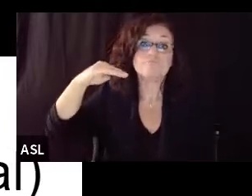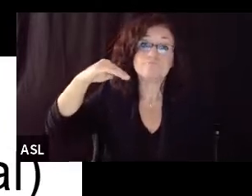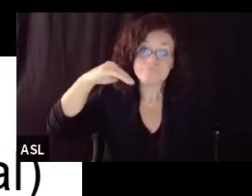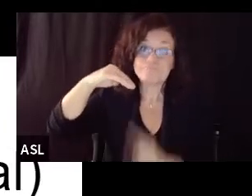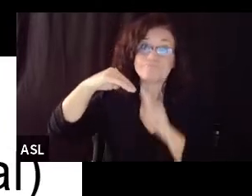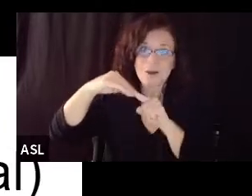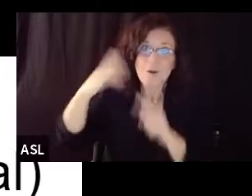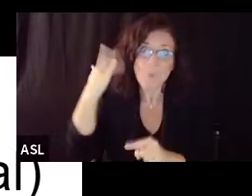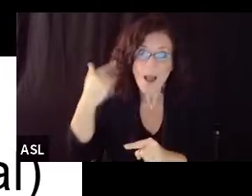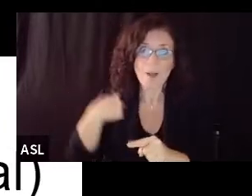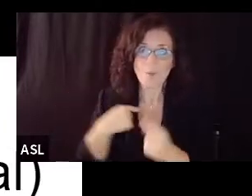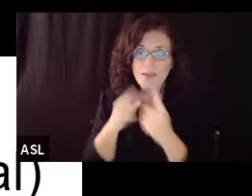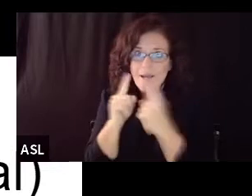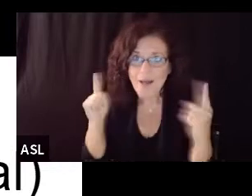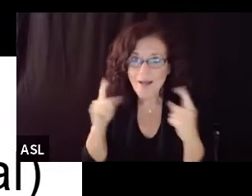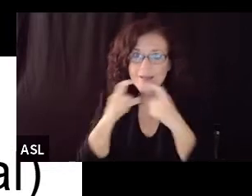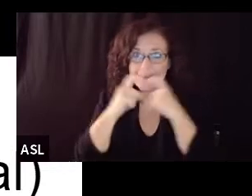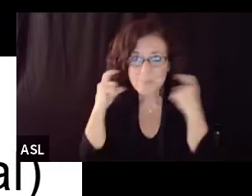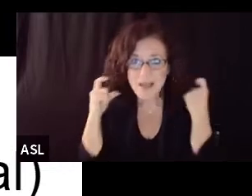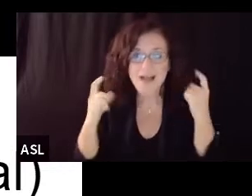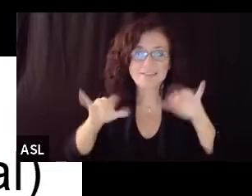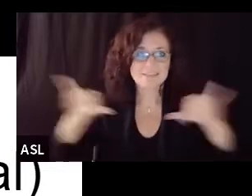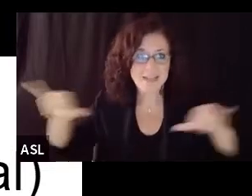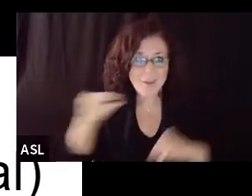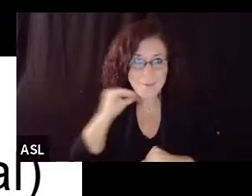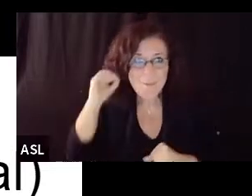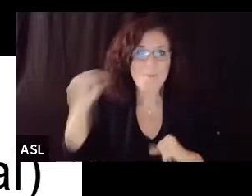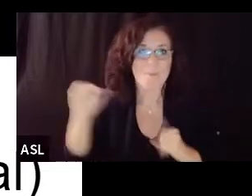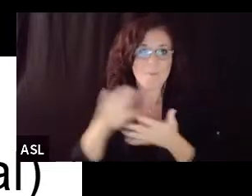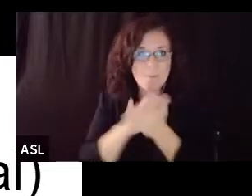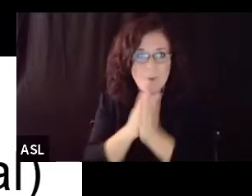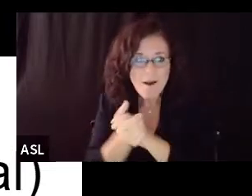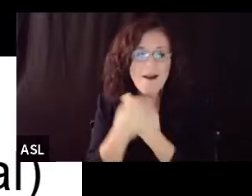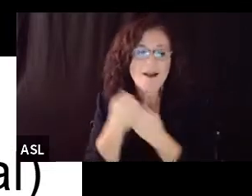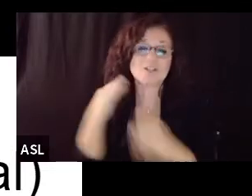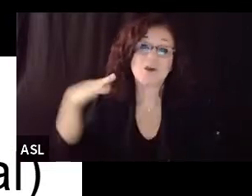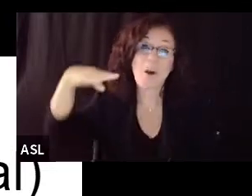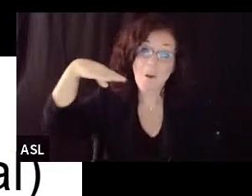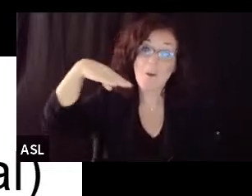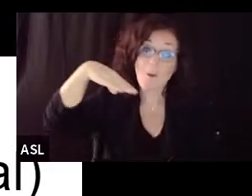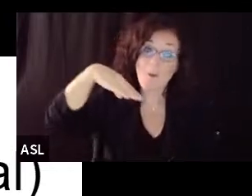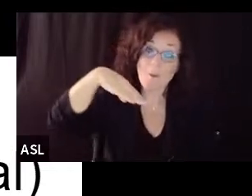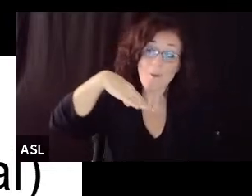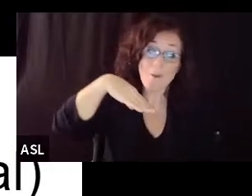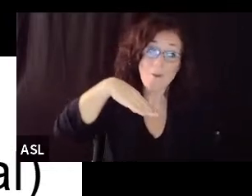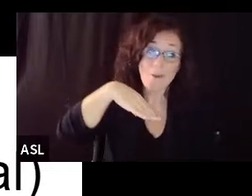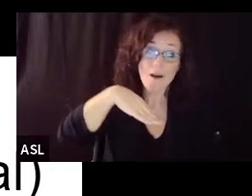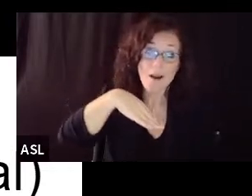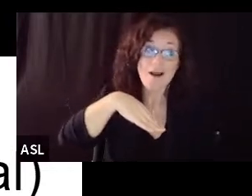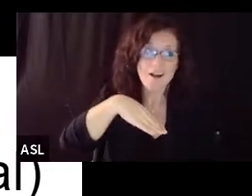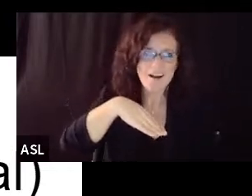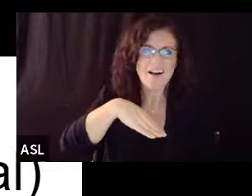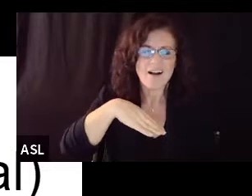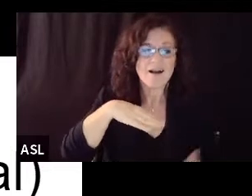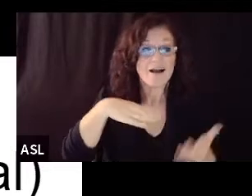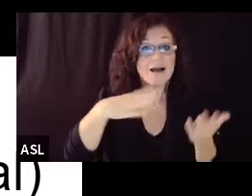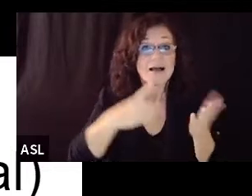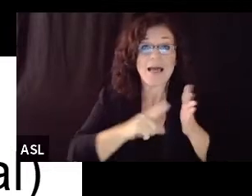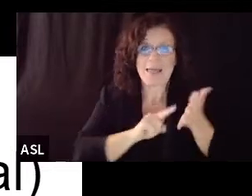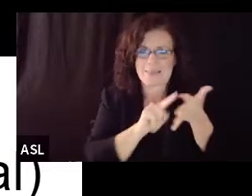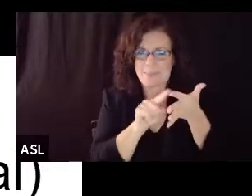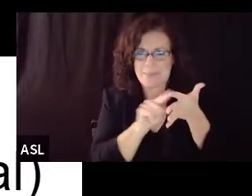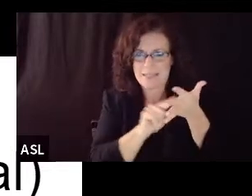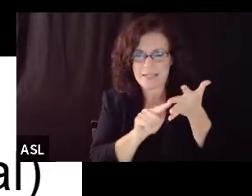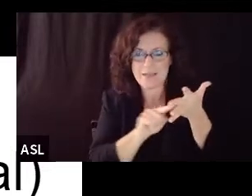community control of that surge and the numbers falling down through again the beginning of November and we see